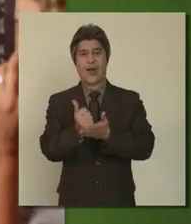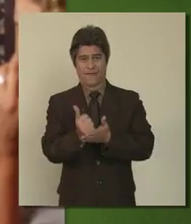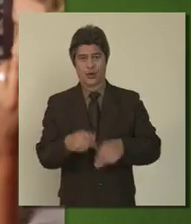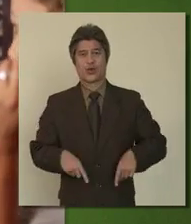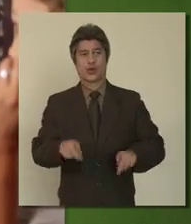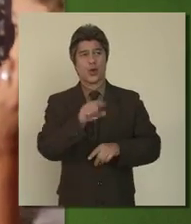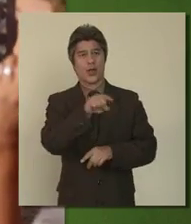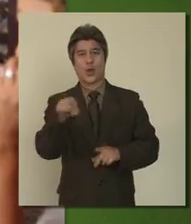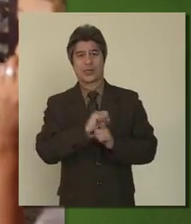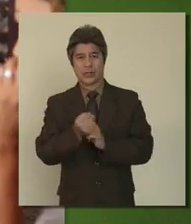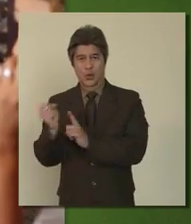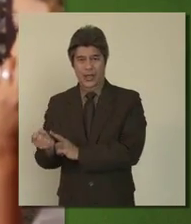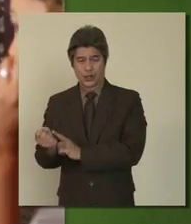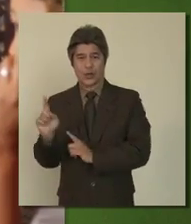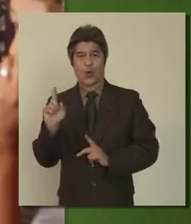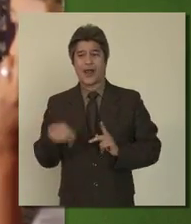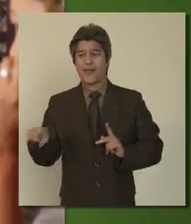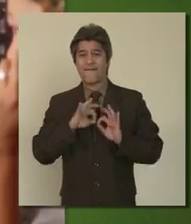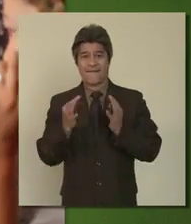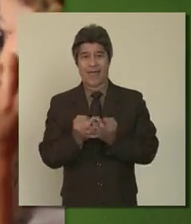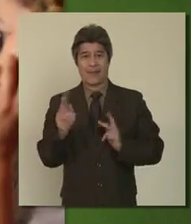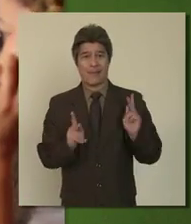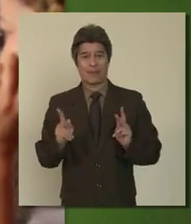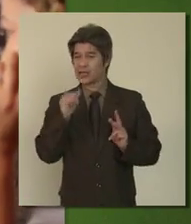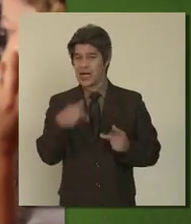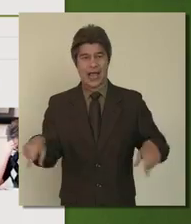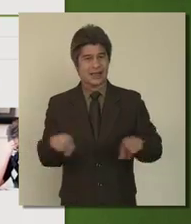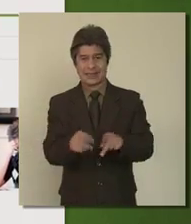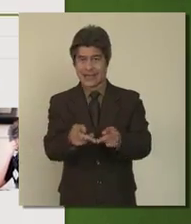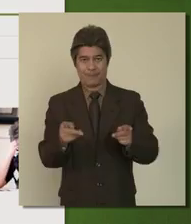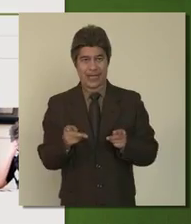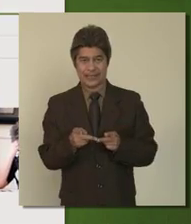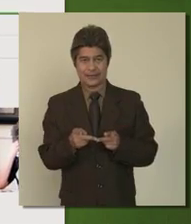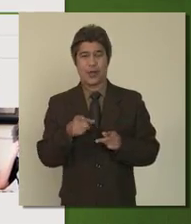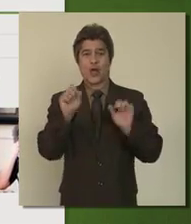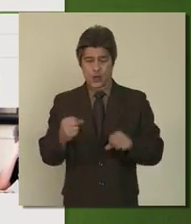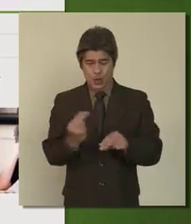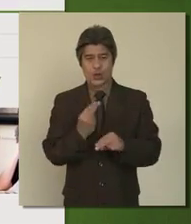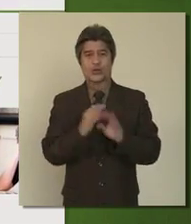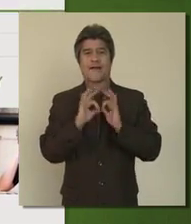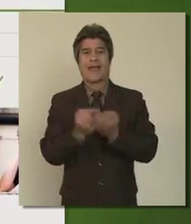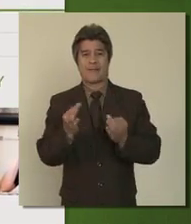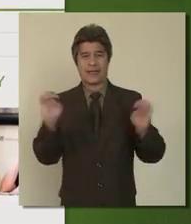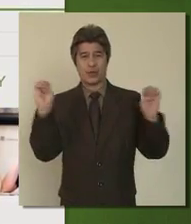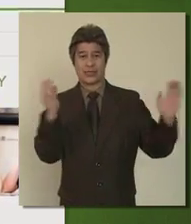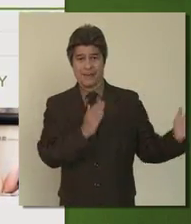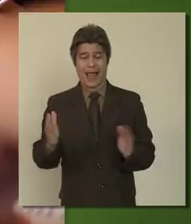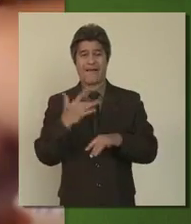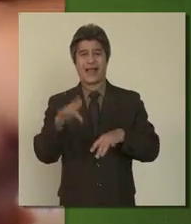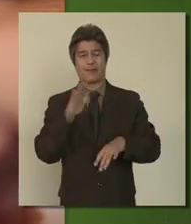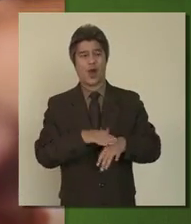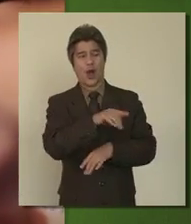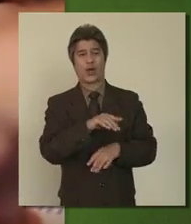where the family members are not in the same place. You can use the Family Emergency Plan available on Ready.gov to